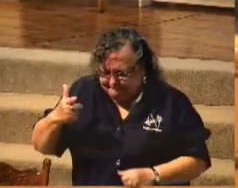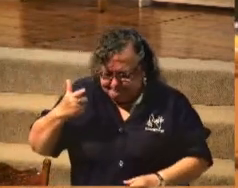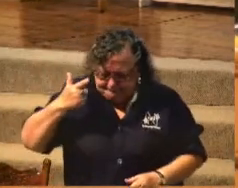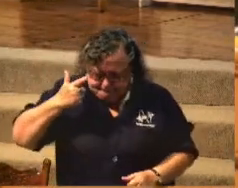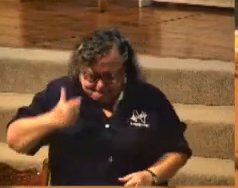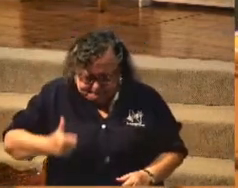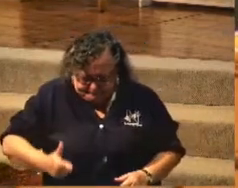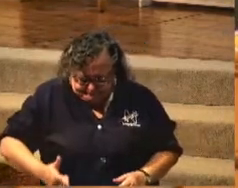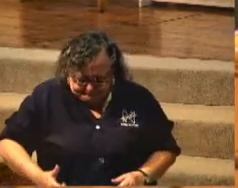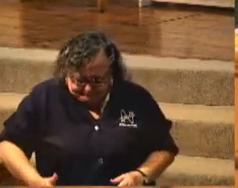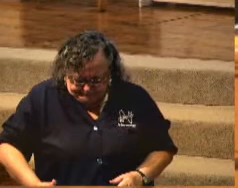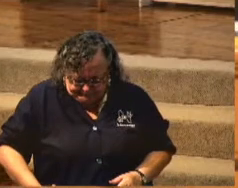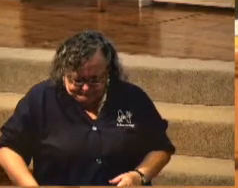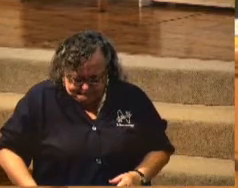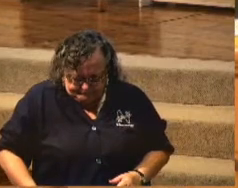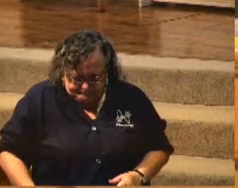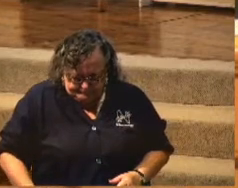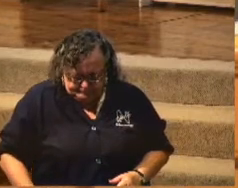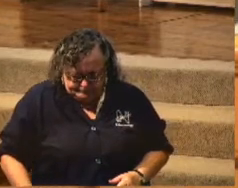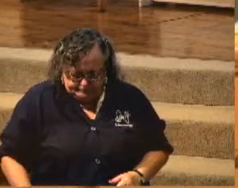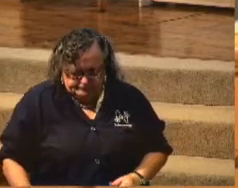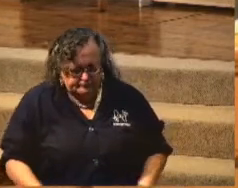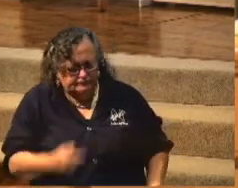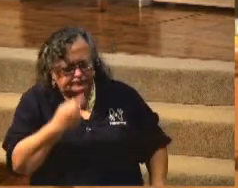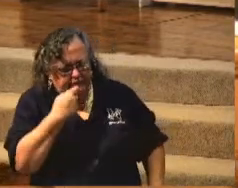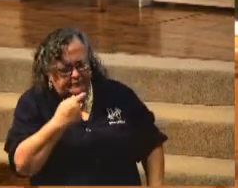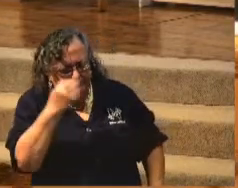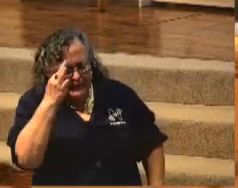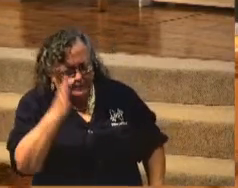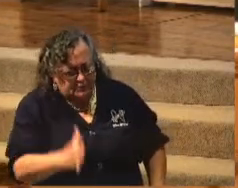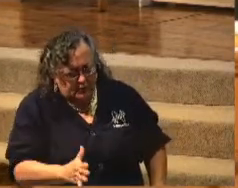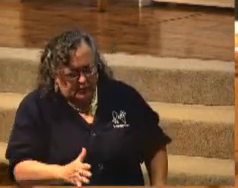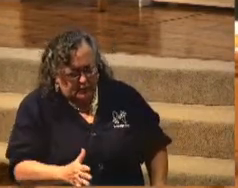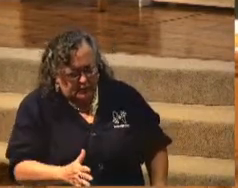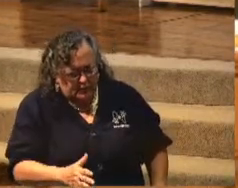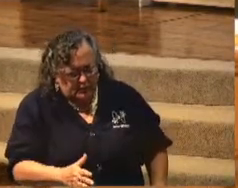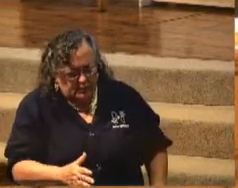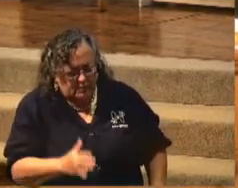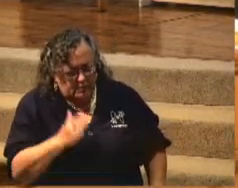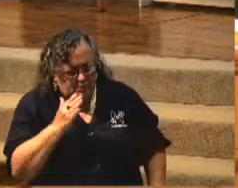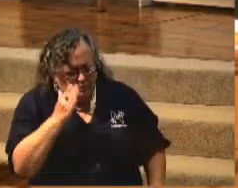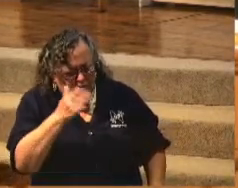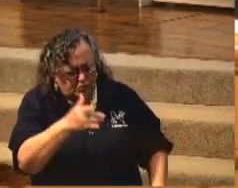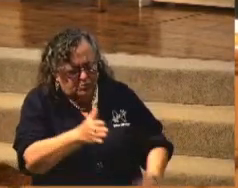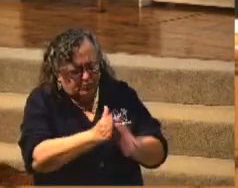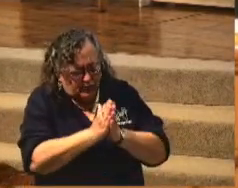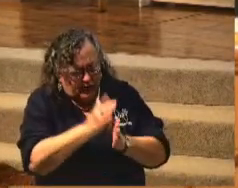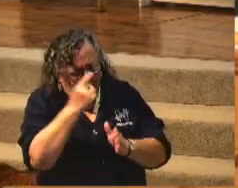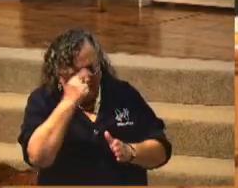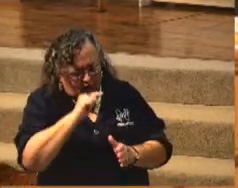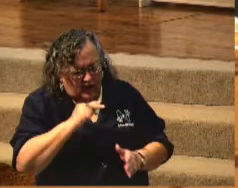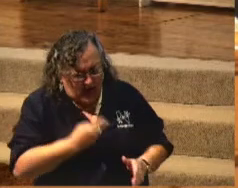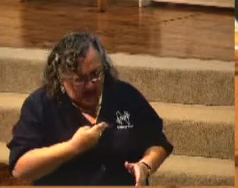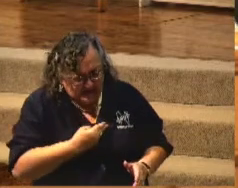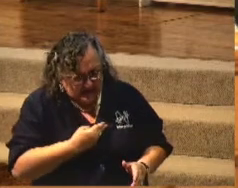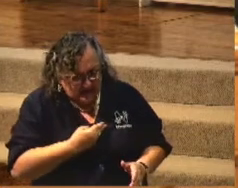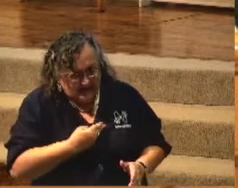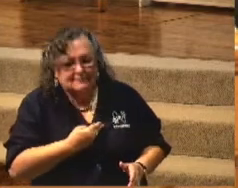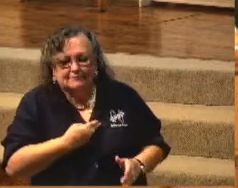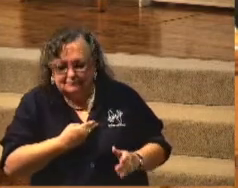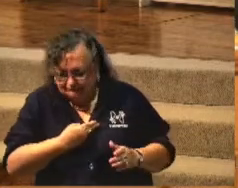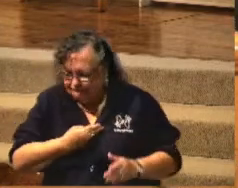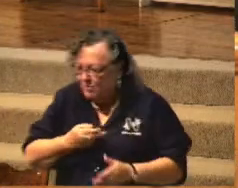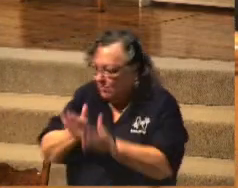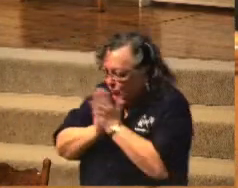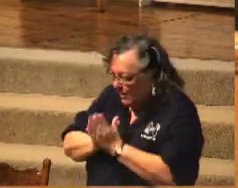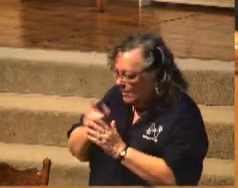He said, Pastor, would you pray for us? He prayed for them. He